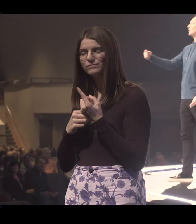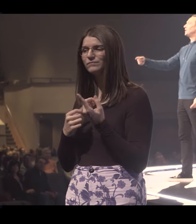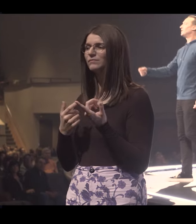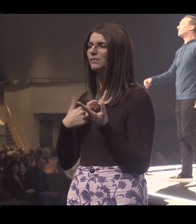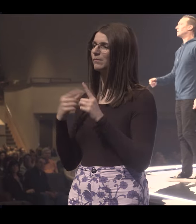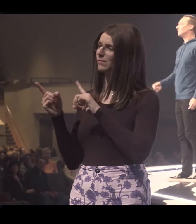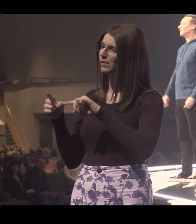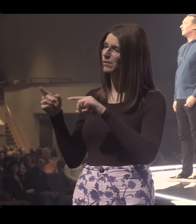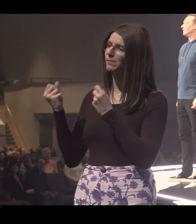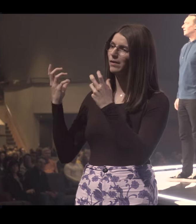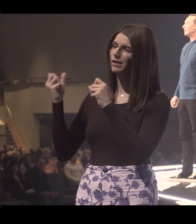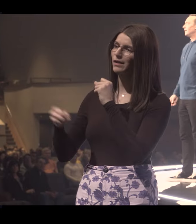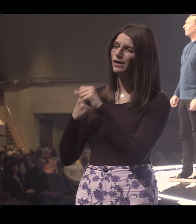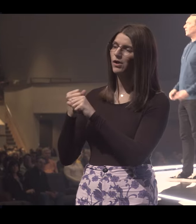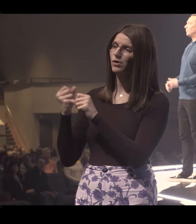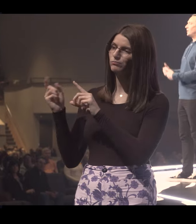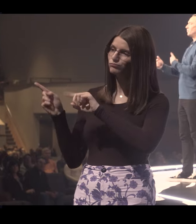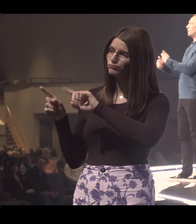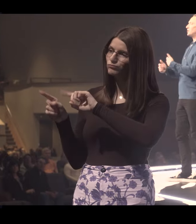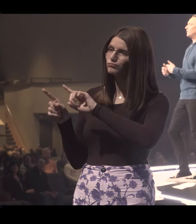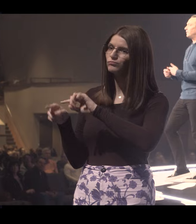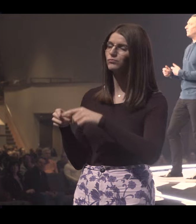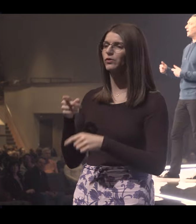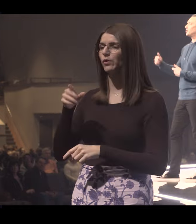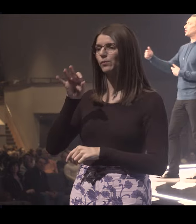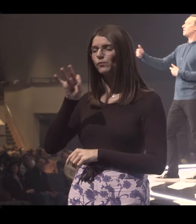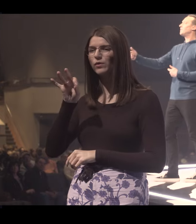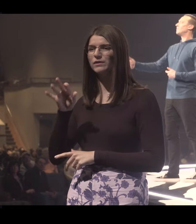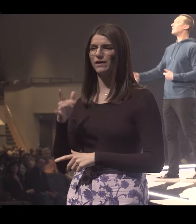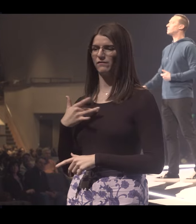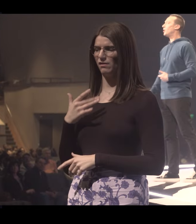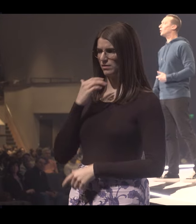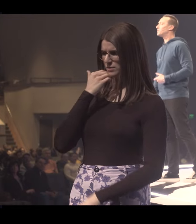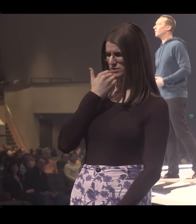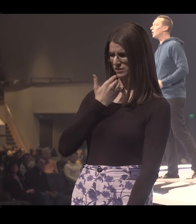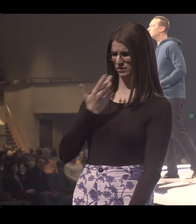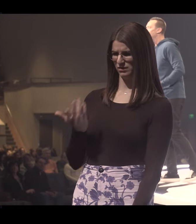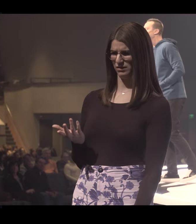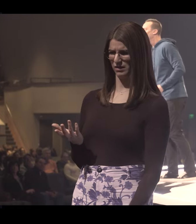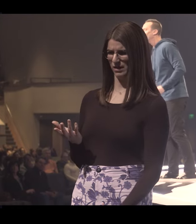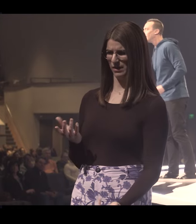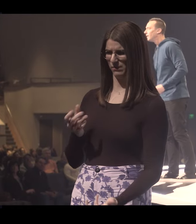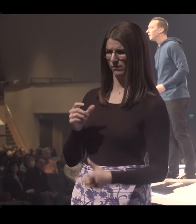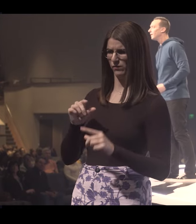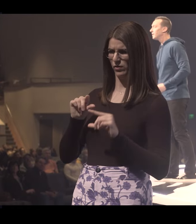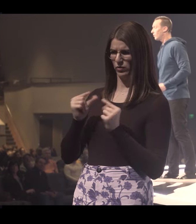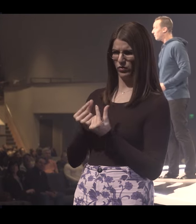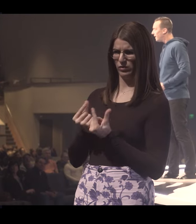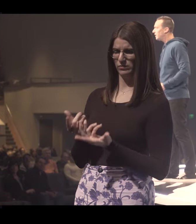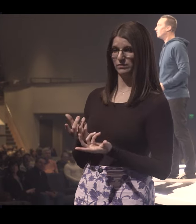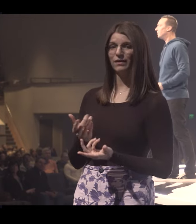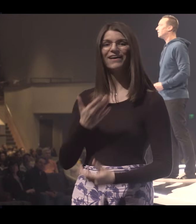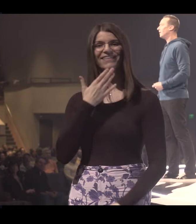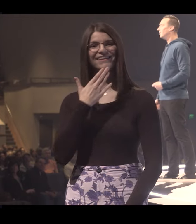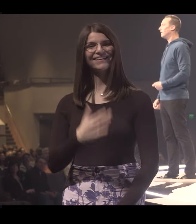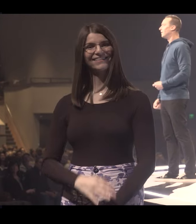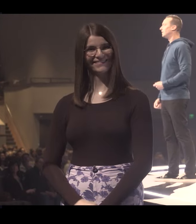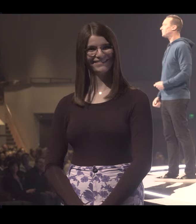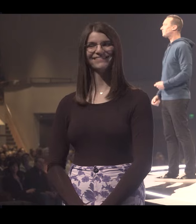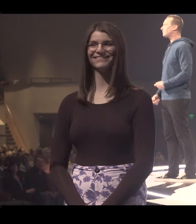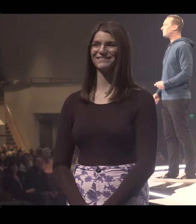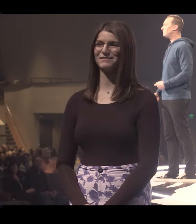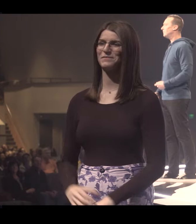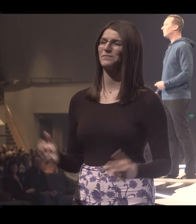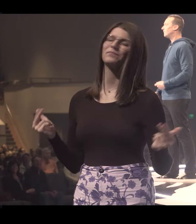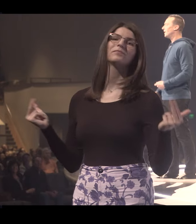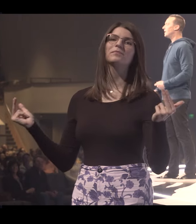said, I've been coming here for years and when you're preaching, you've kind of shamed me about small groups for a long time. I was like, well, thank you.